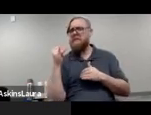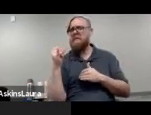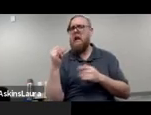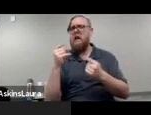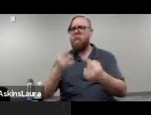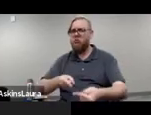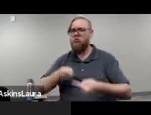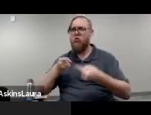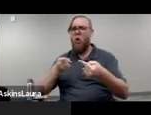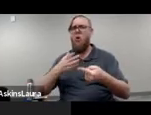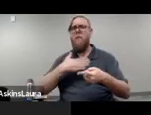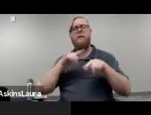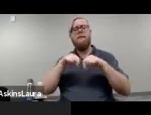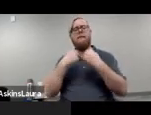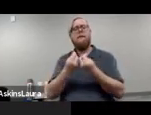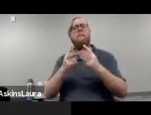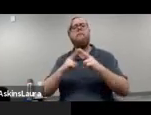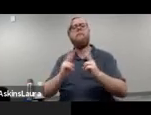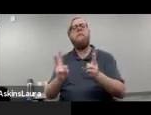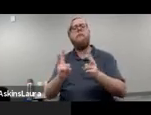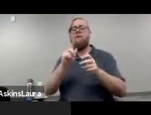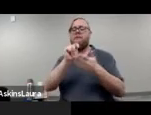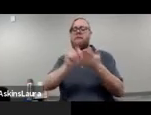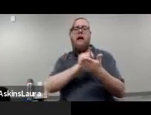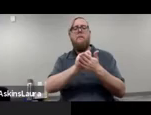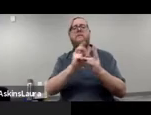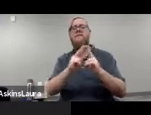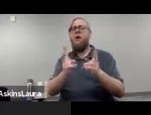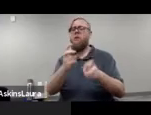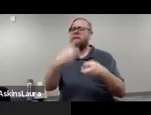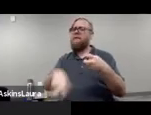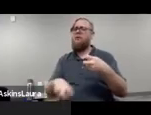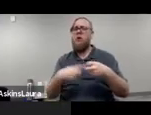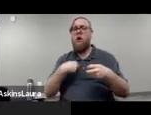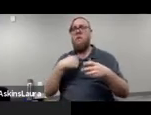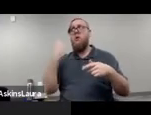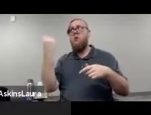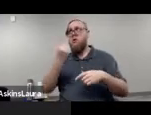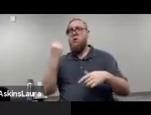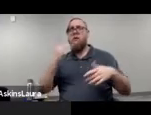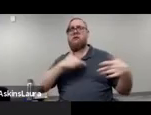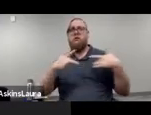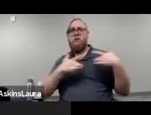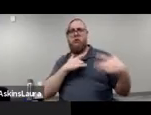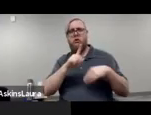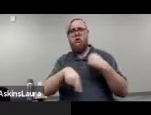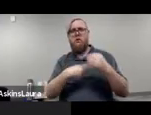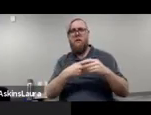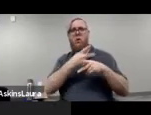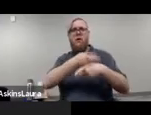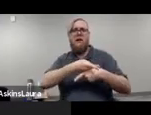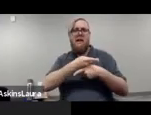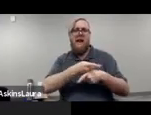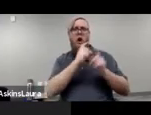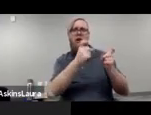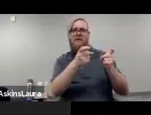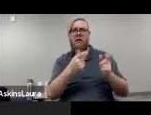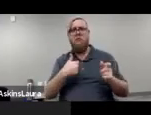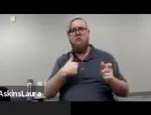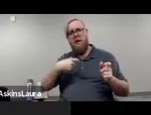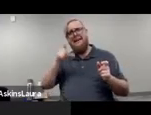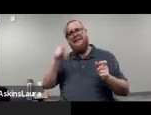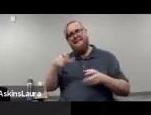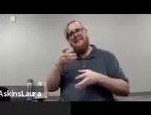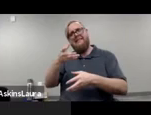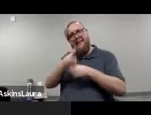very difficult and I'm constantly worrying about caregiving, but I made this time. I understand excess